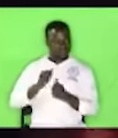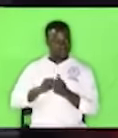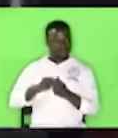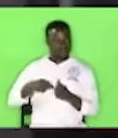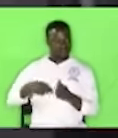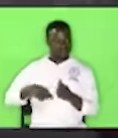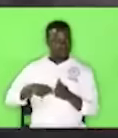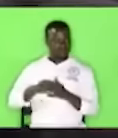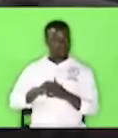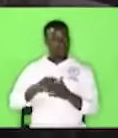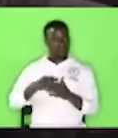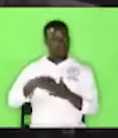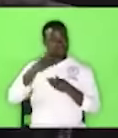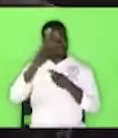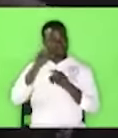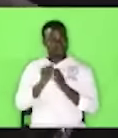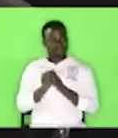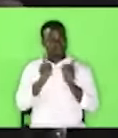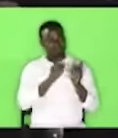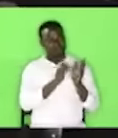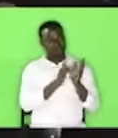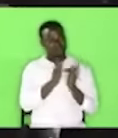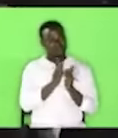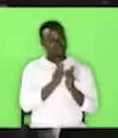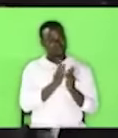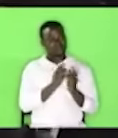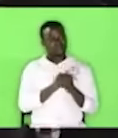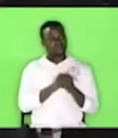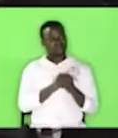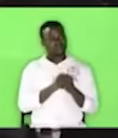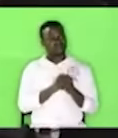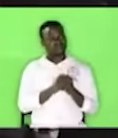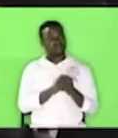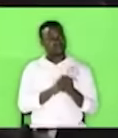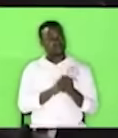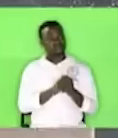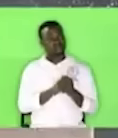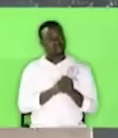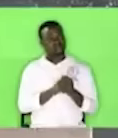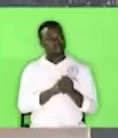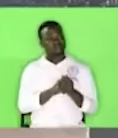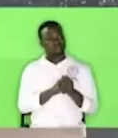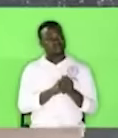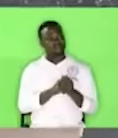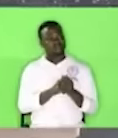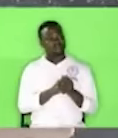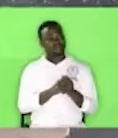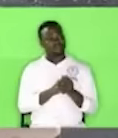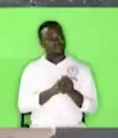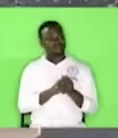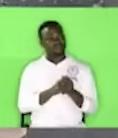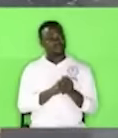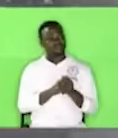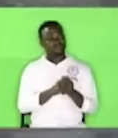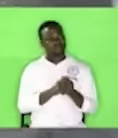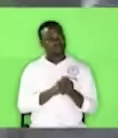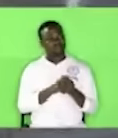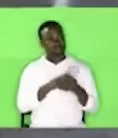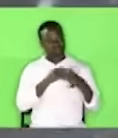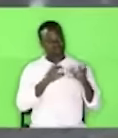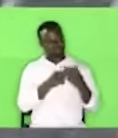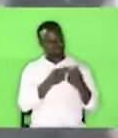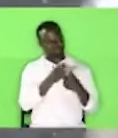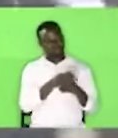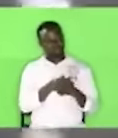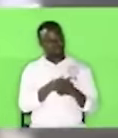I decided to go to Jesus I went to this place of meeting it was just a classroom that